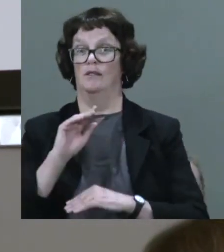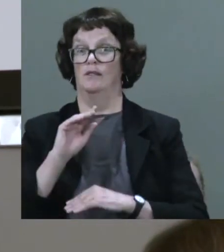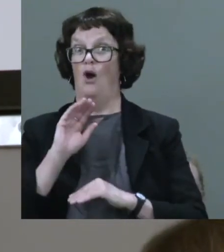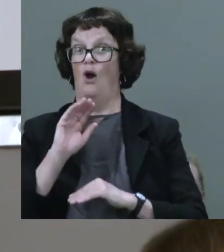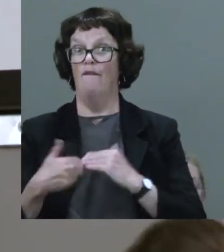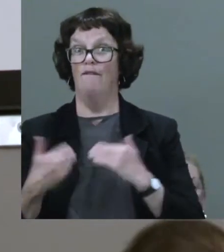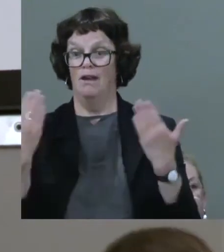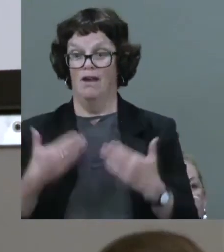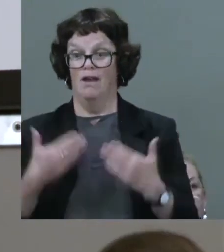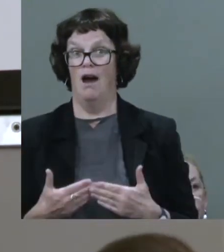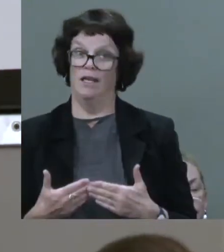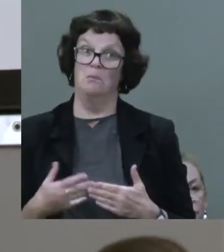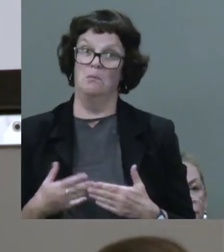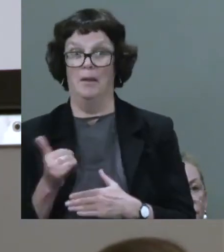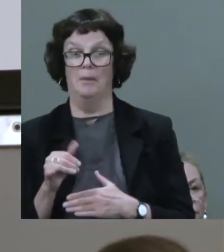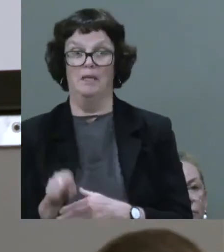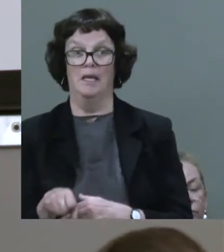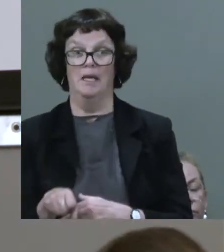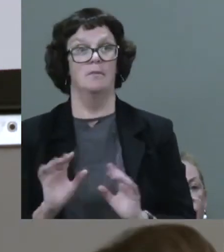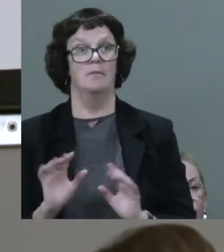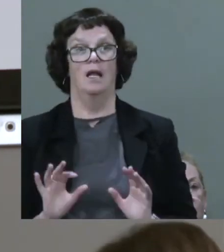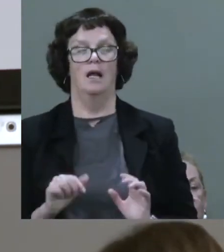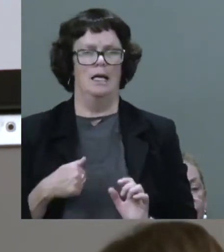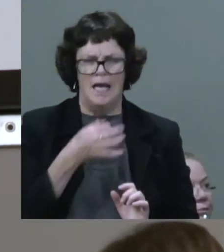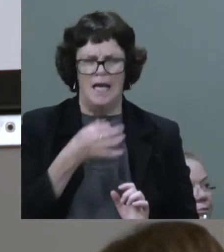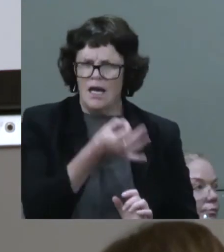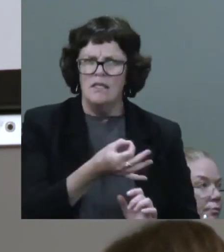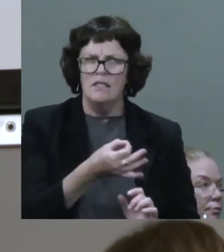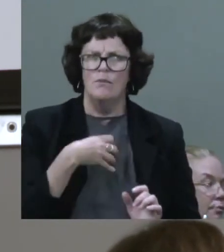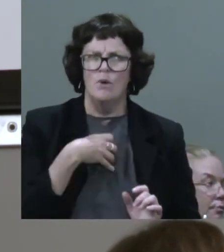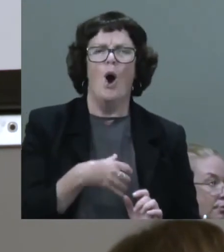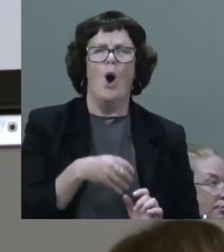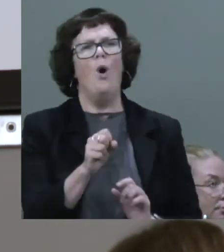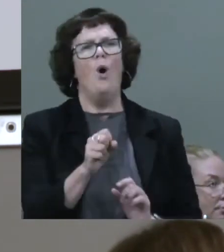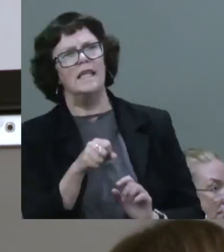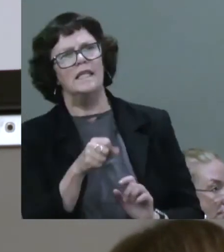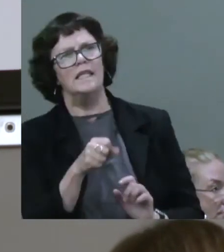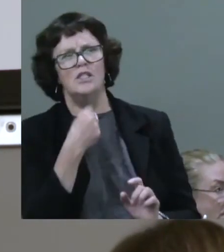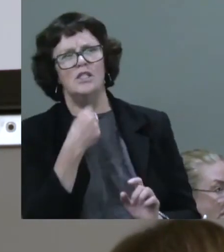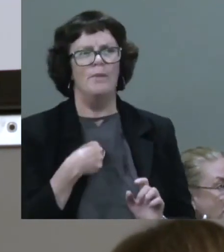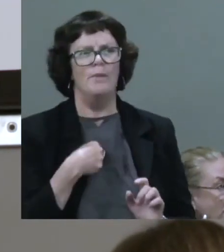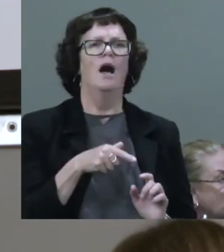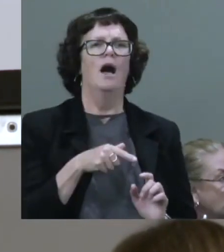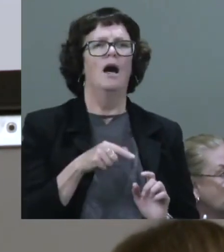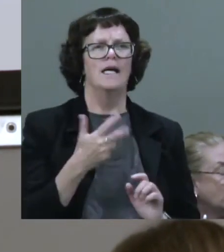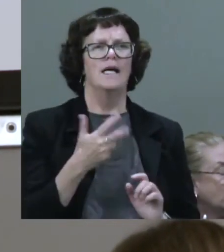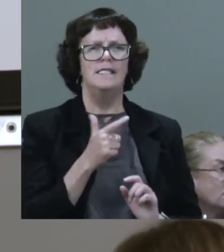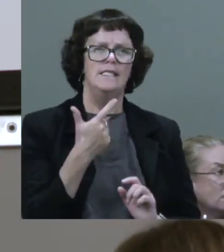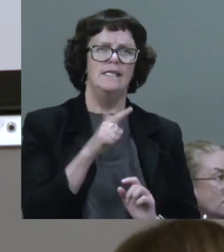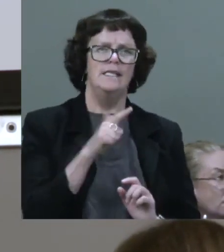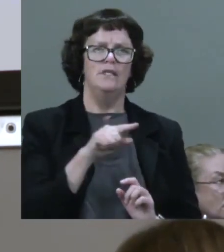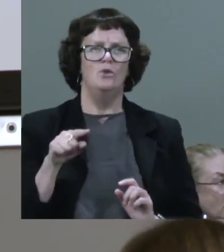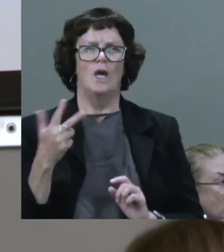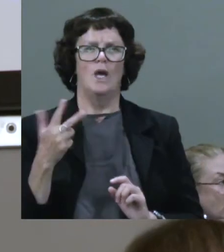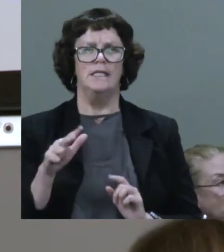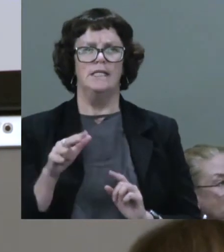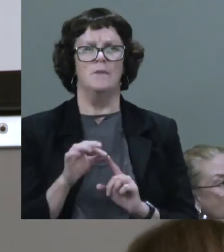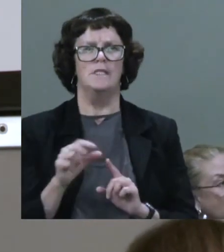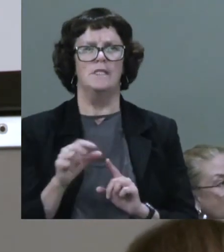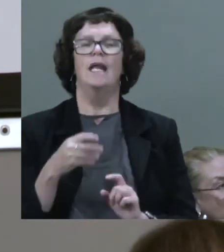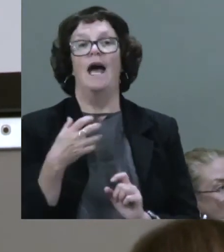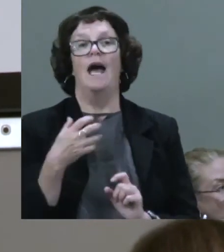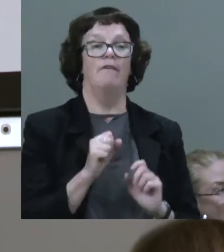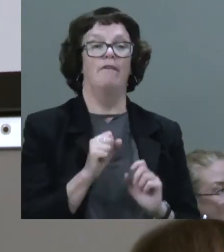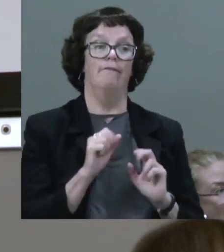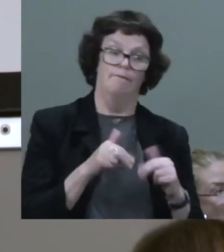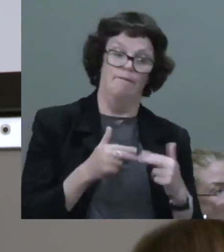deeper level. And she said, oh, yes, Senator. 70 to 80% of our board members have either a family member or a